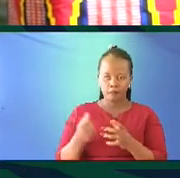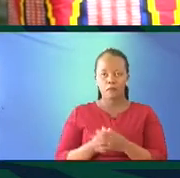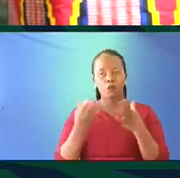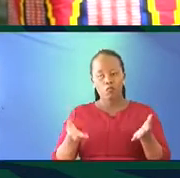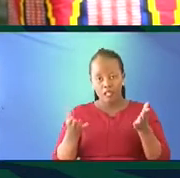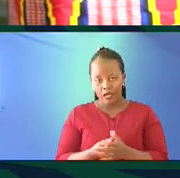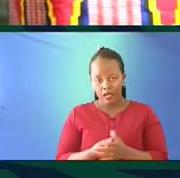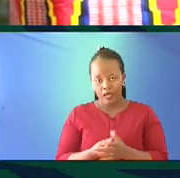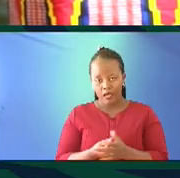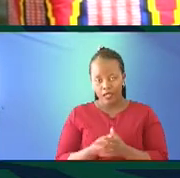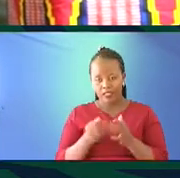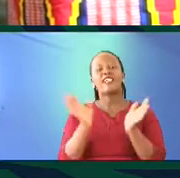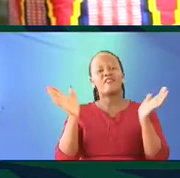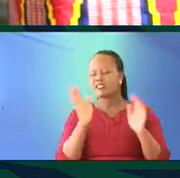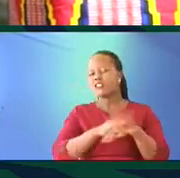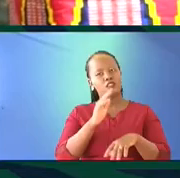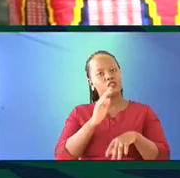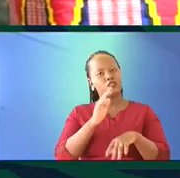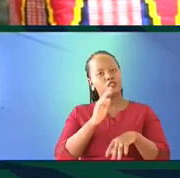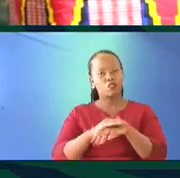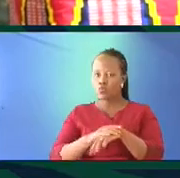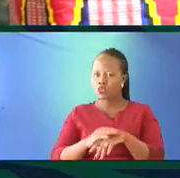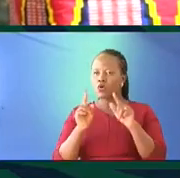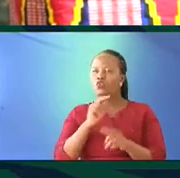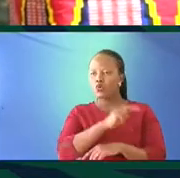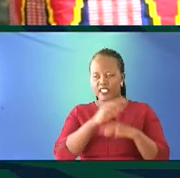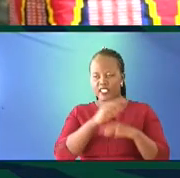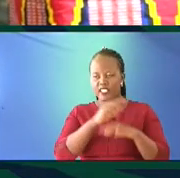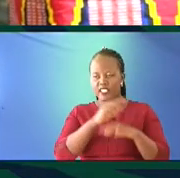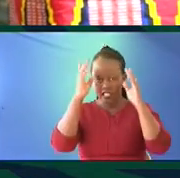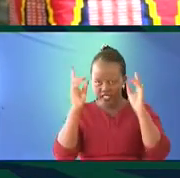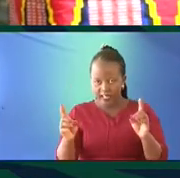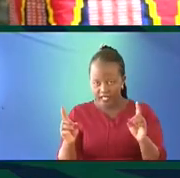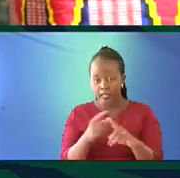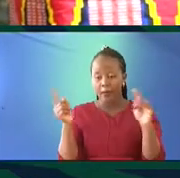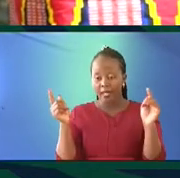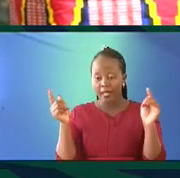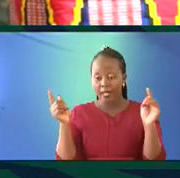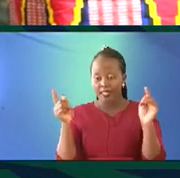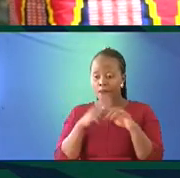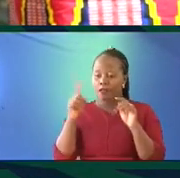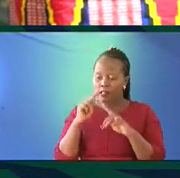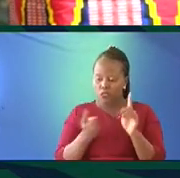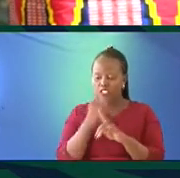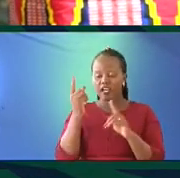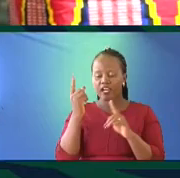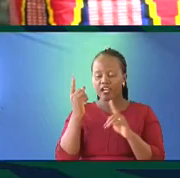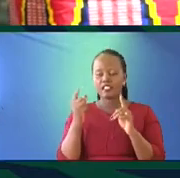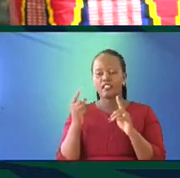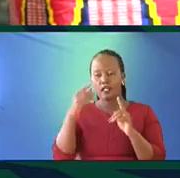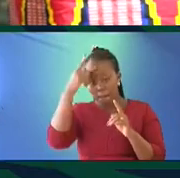Now, diversity is good. It is what nature intended. And therefore, when we start policies of